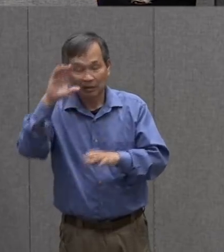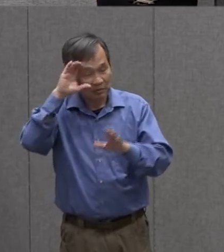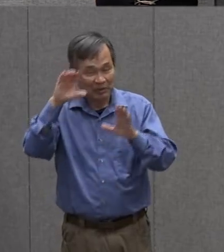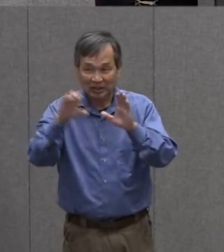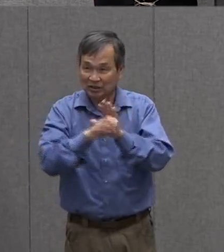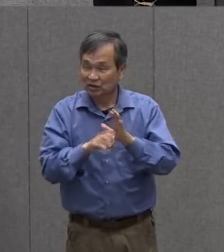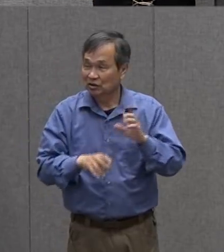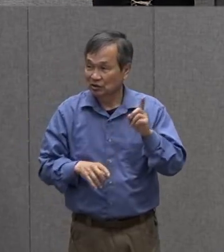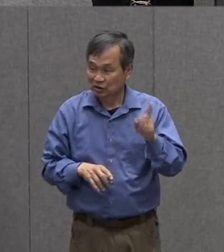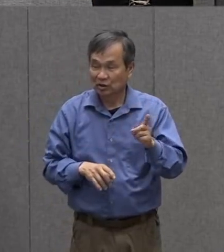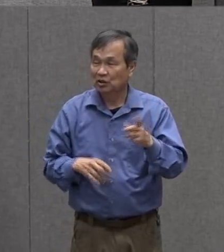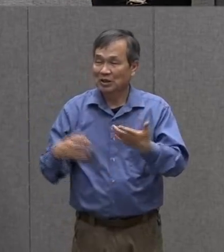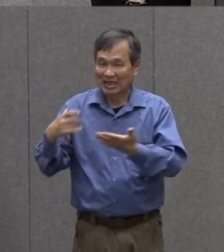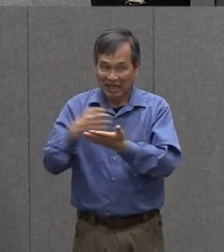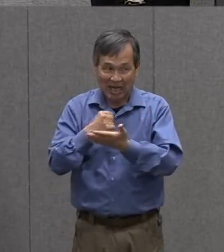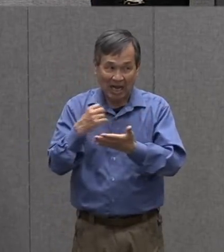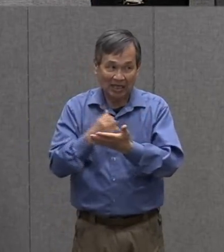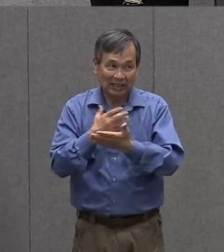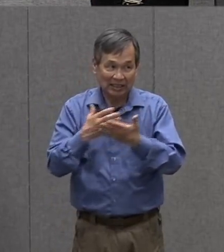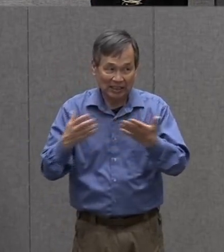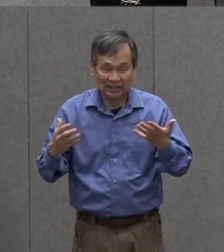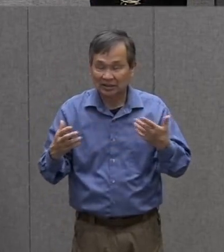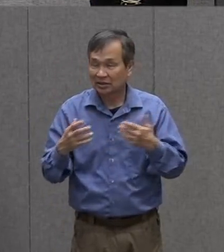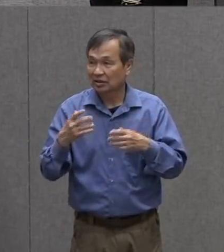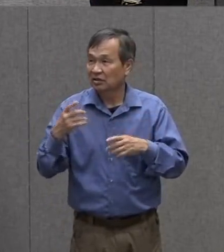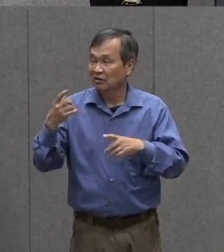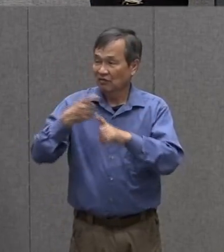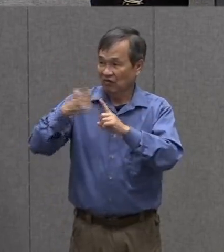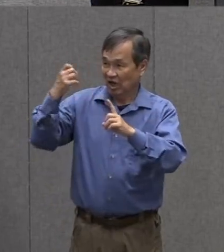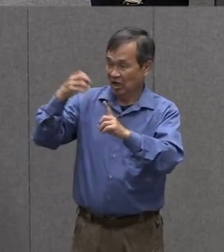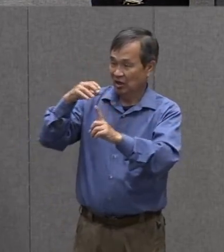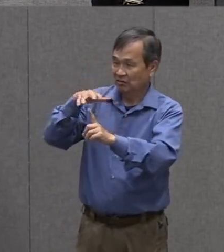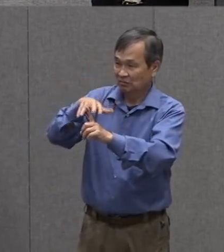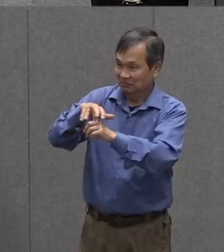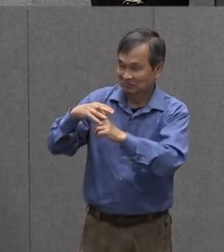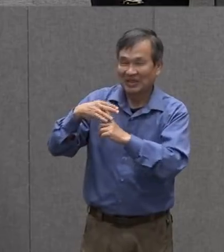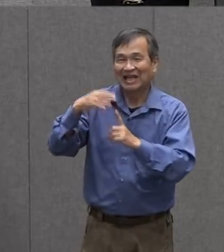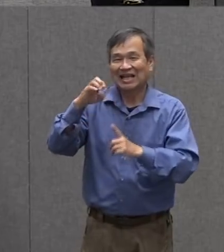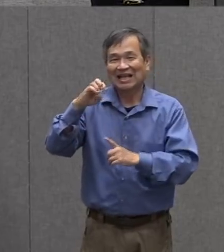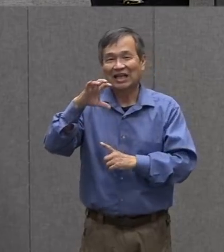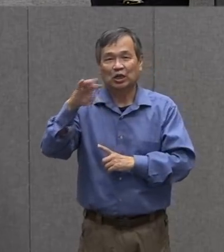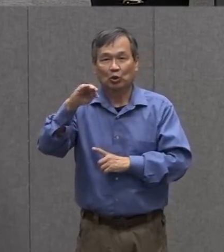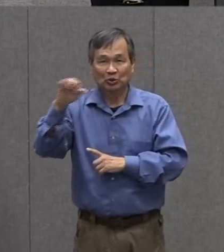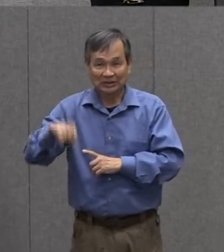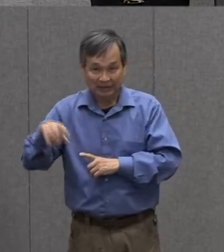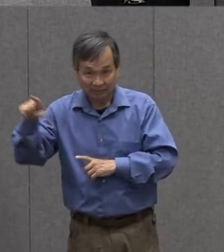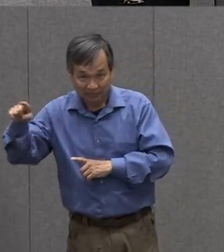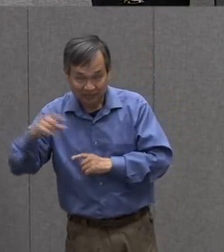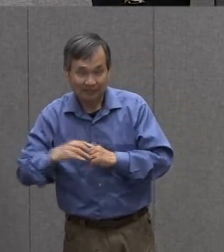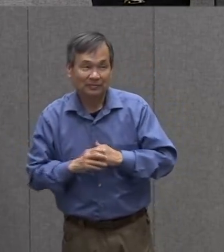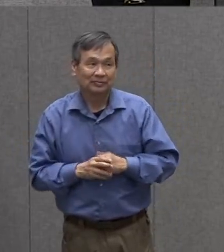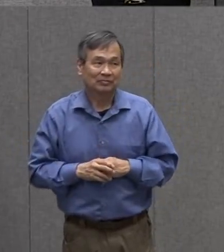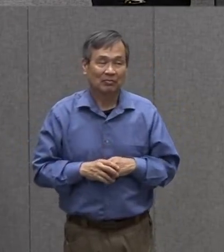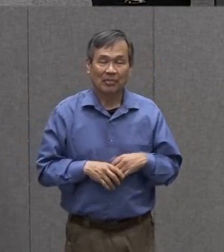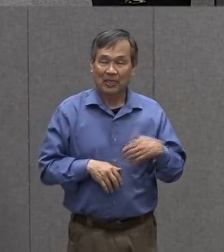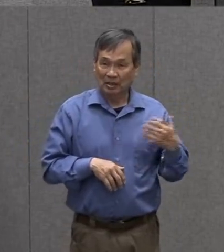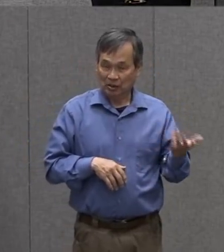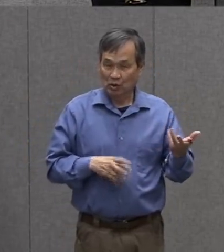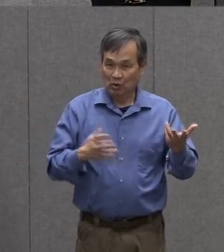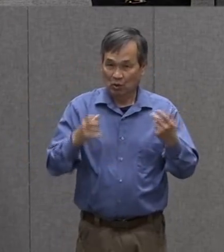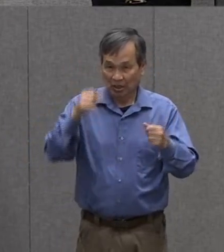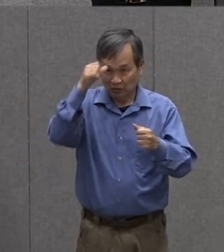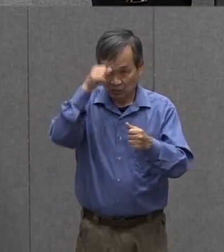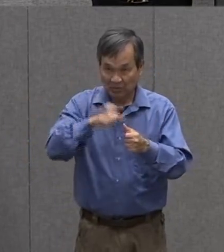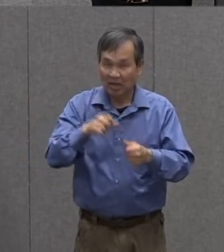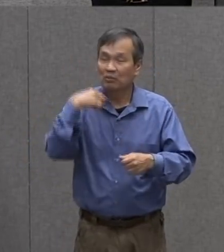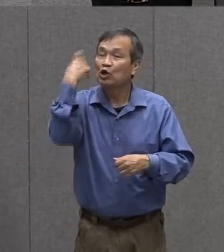or you were collecting pieces and parts of the ecosystem in here, you wanted to remember